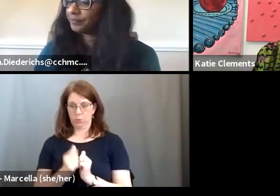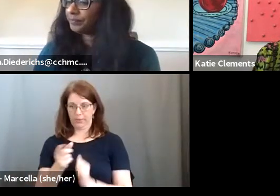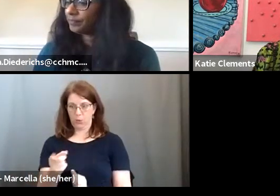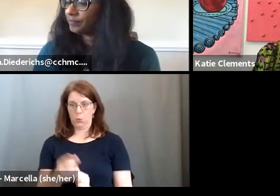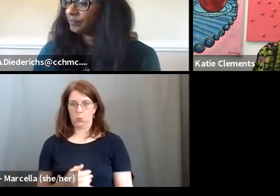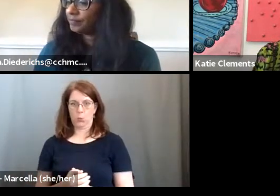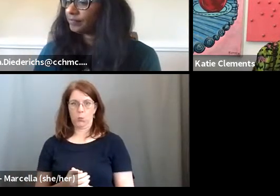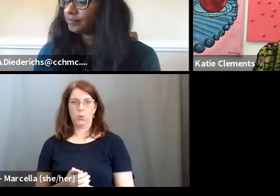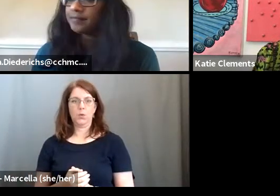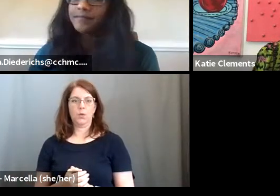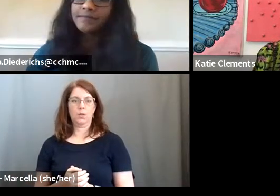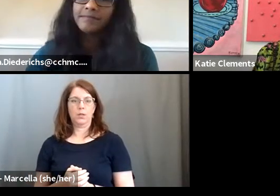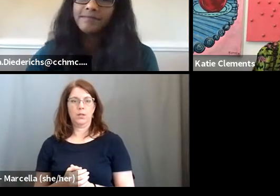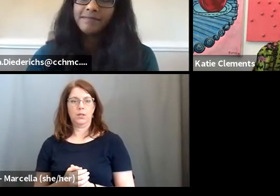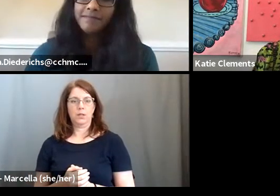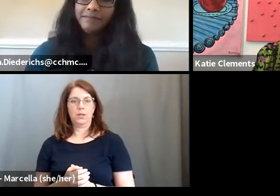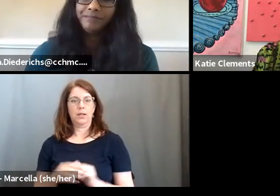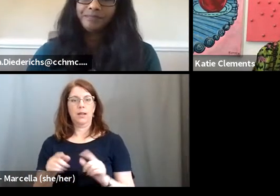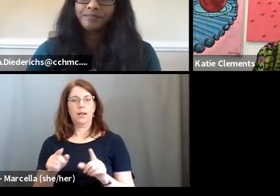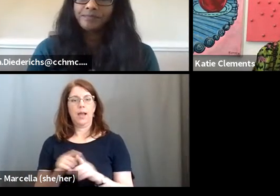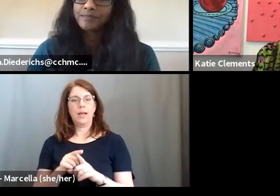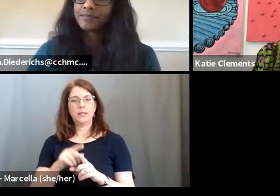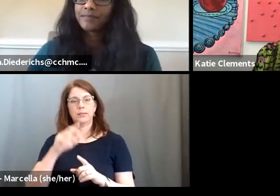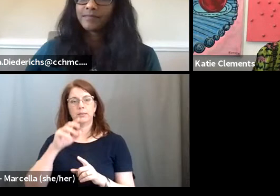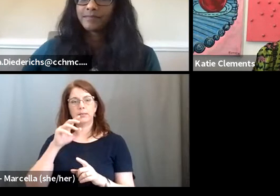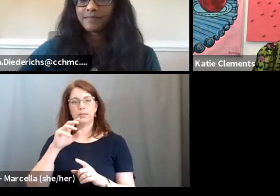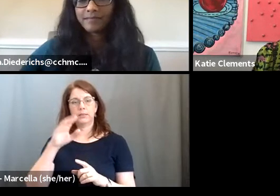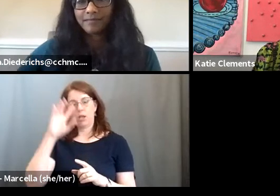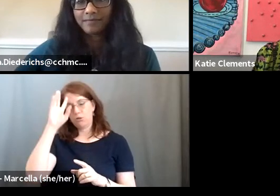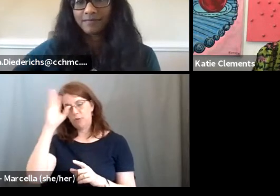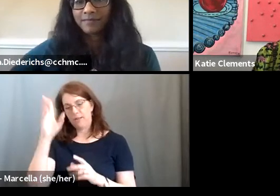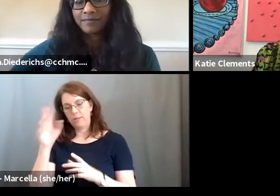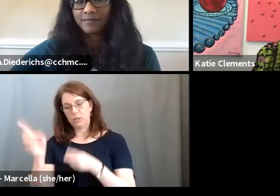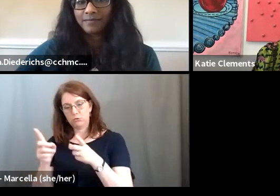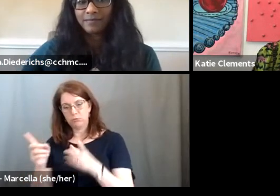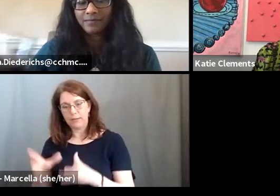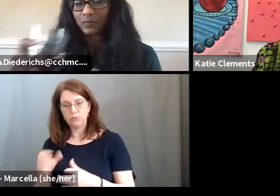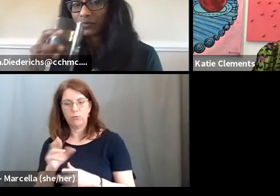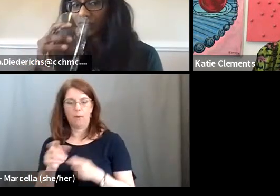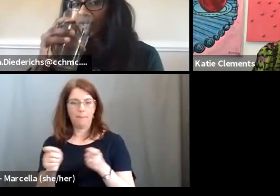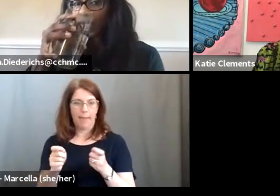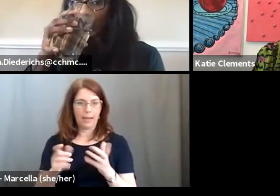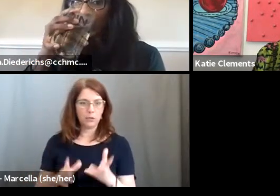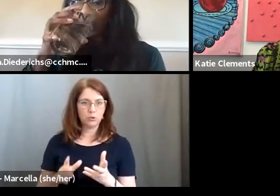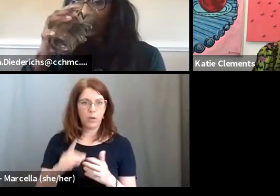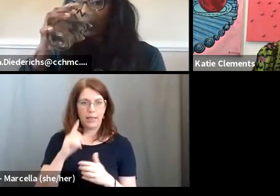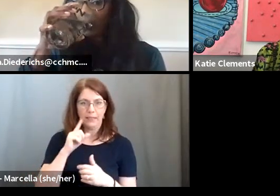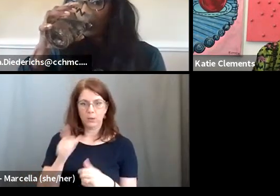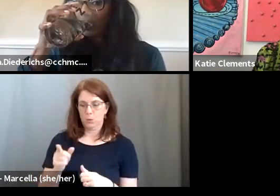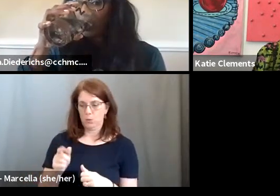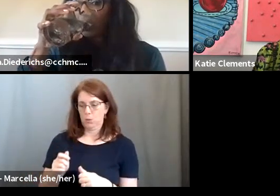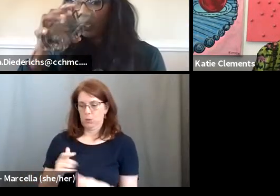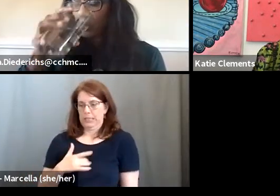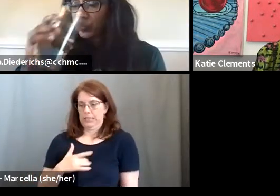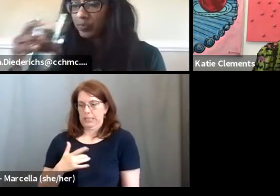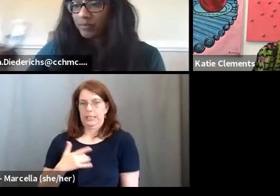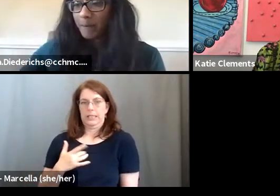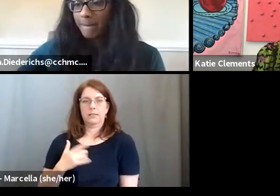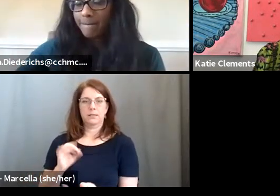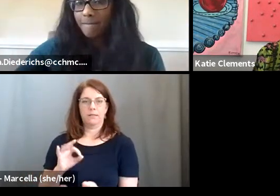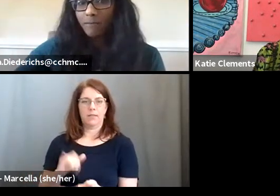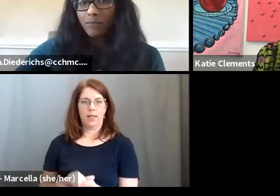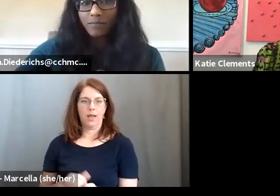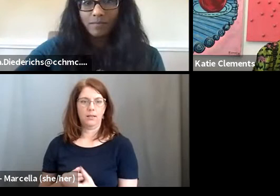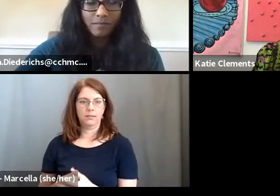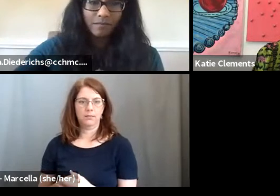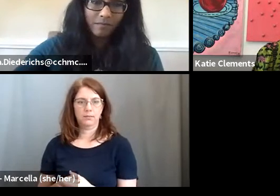you know? So, and I think, you know, as, as career directors or, or any kind of manager, I think you get a sense, you can get a sense of that. I mean, I think